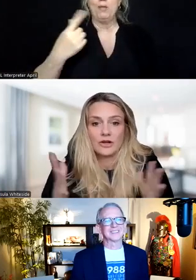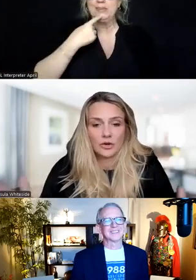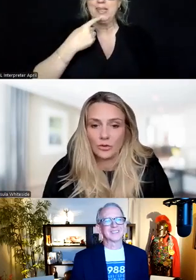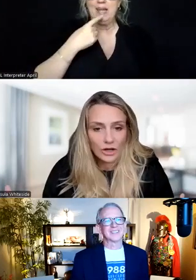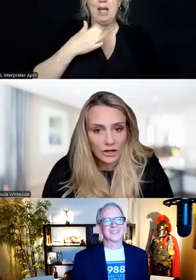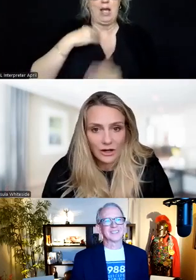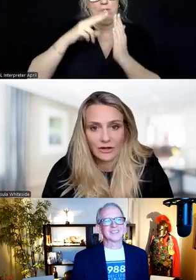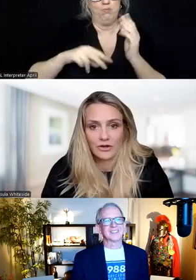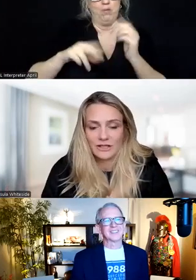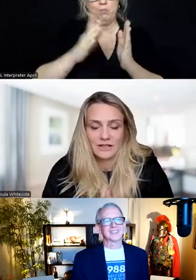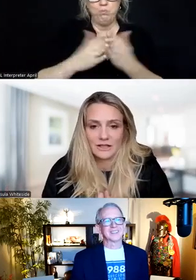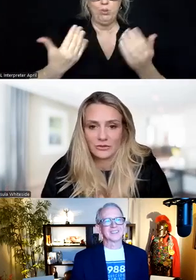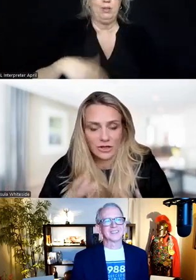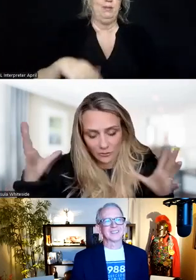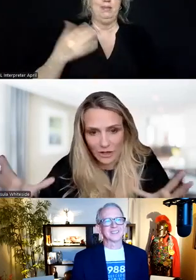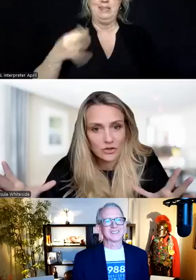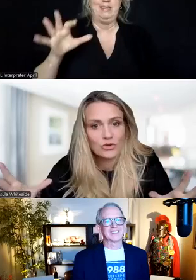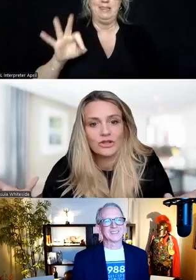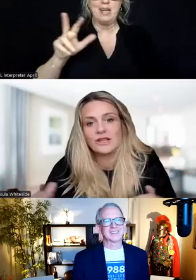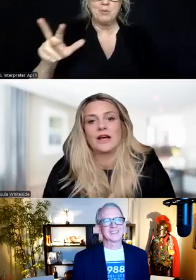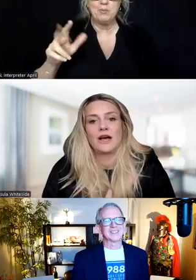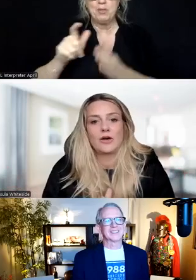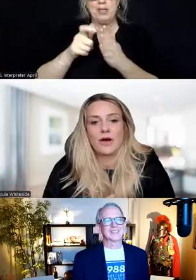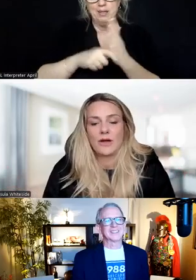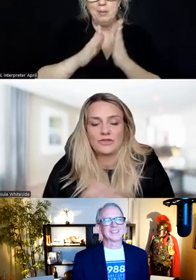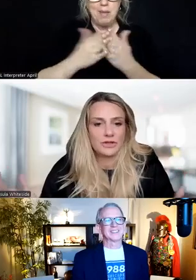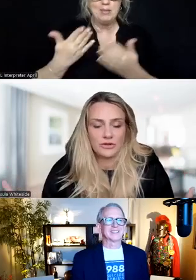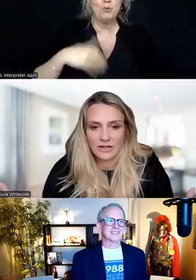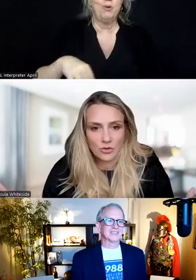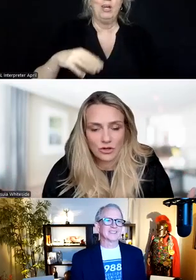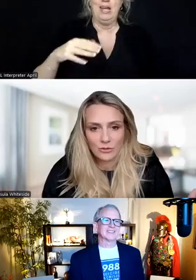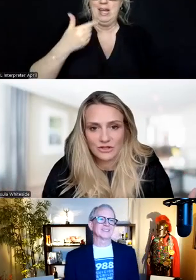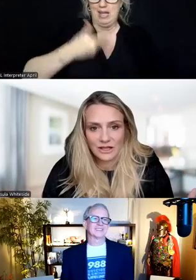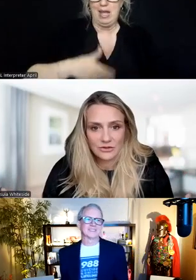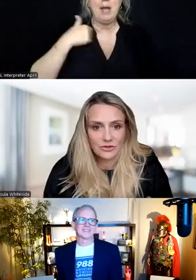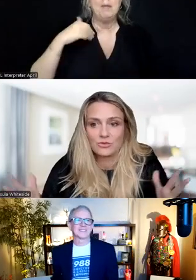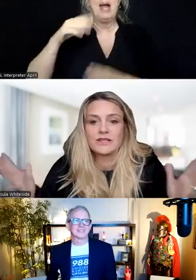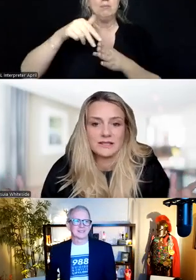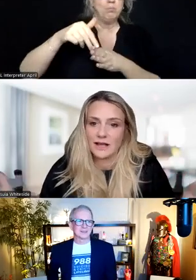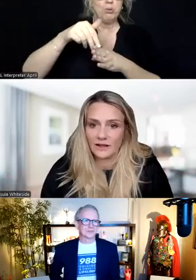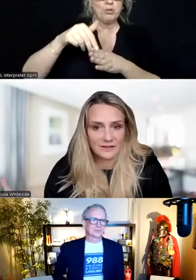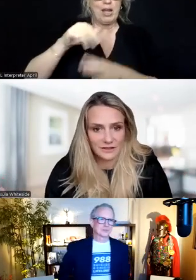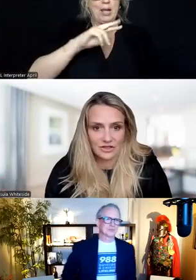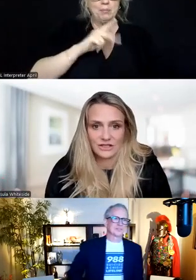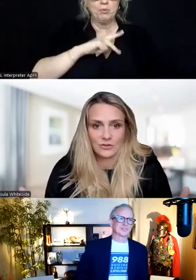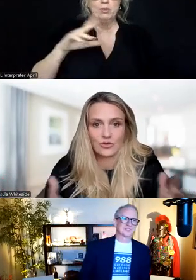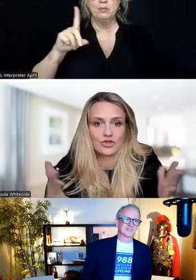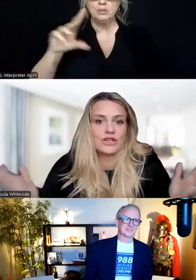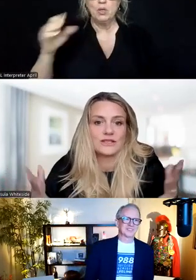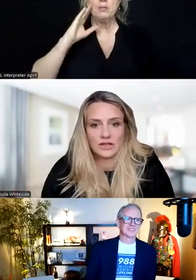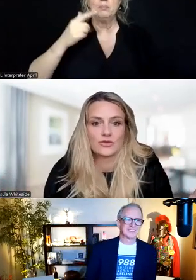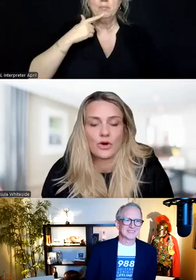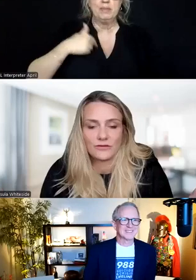like, I've read her book. I read her 1993 manual. I'm somebody who has borderline personality disorder. Please tell us that she